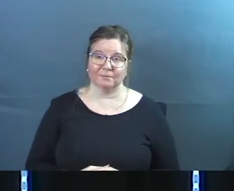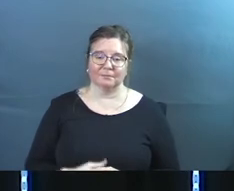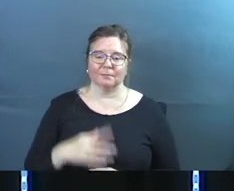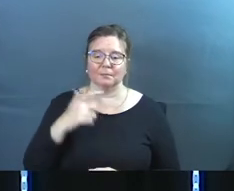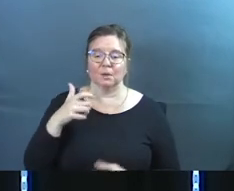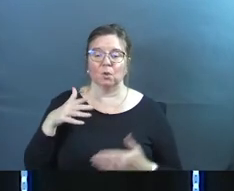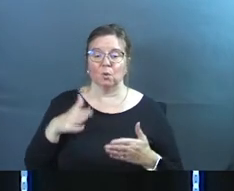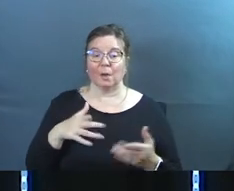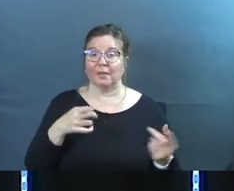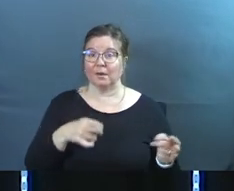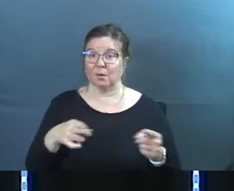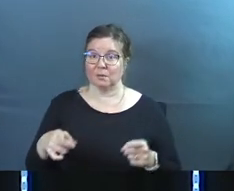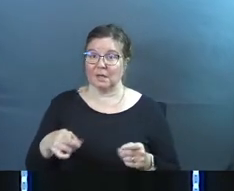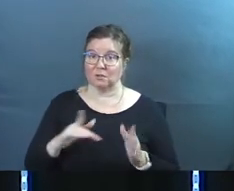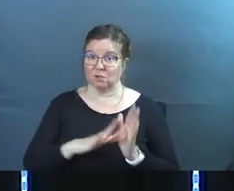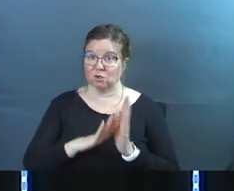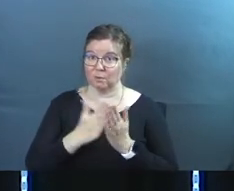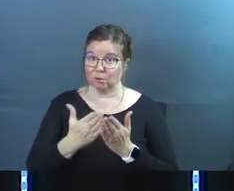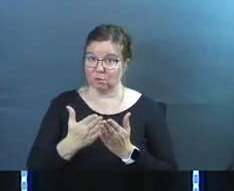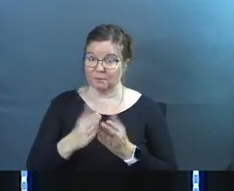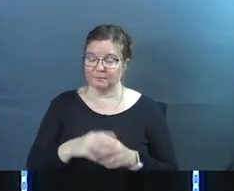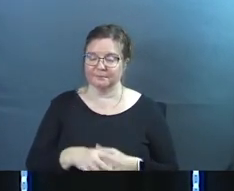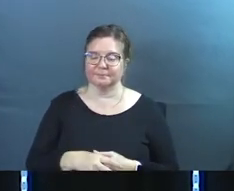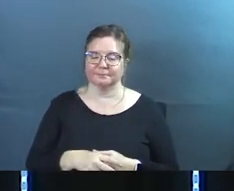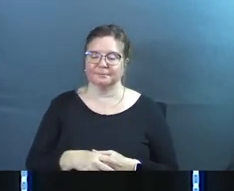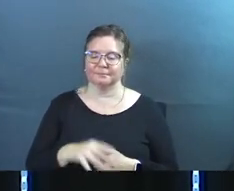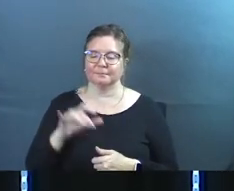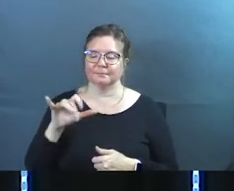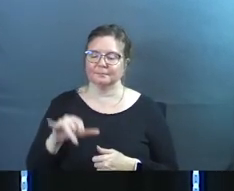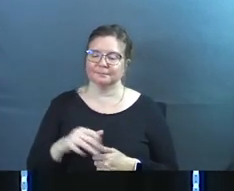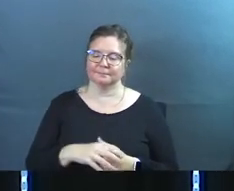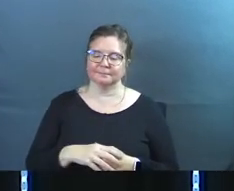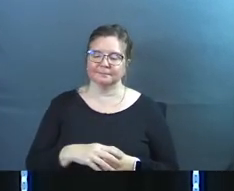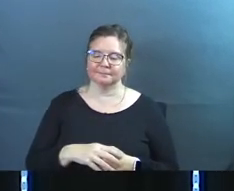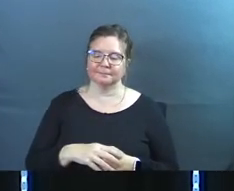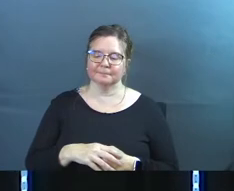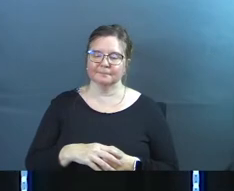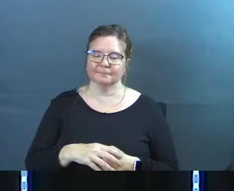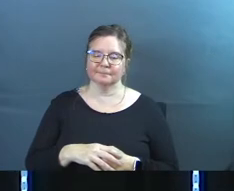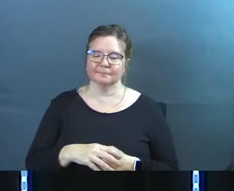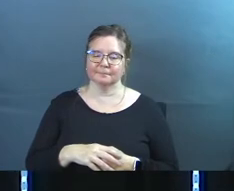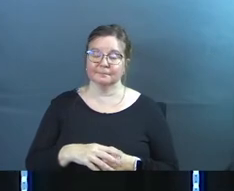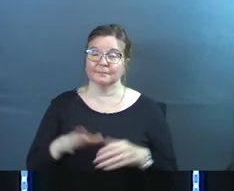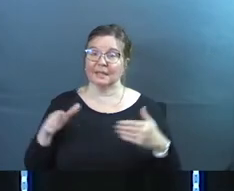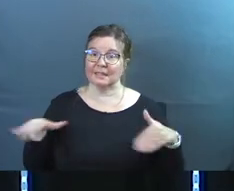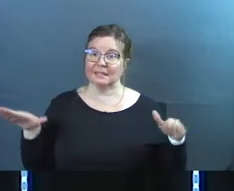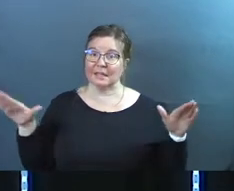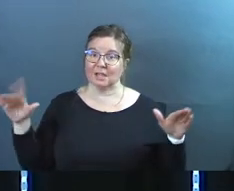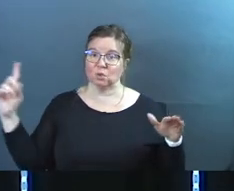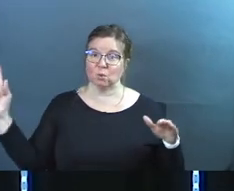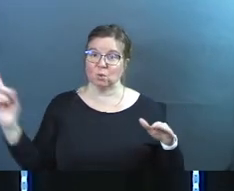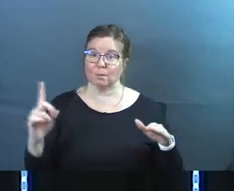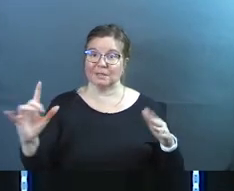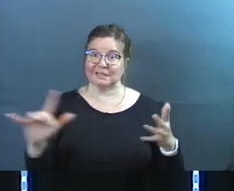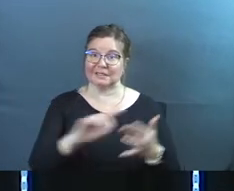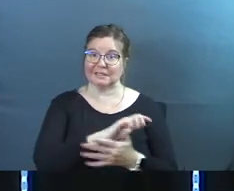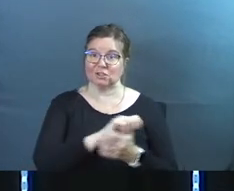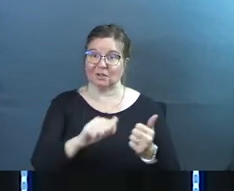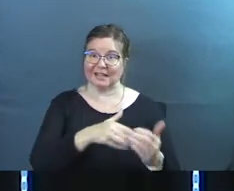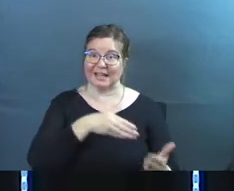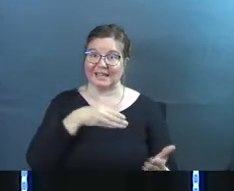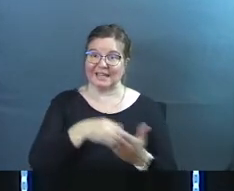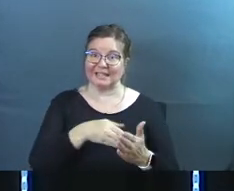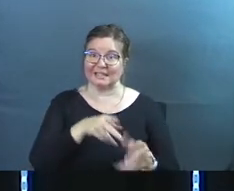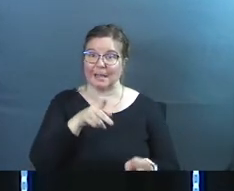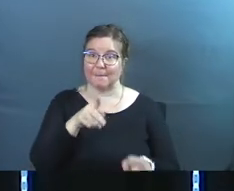because the way it goes down in the scripture is that this angel who brings destruction brings it